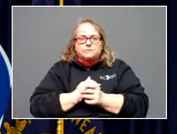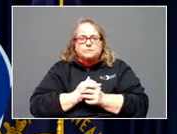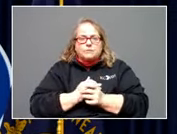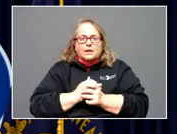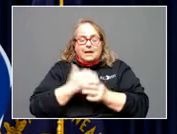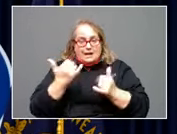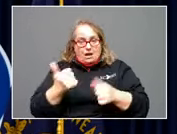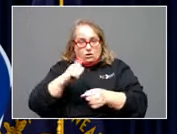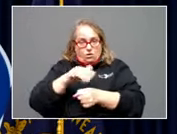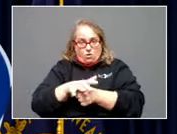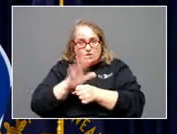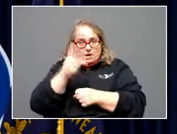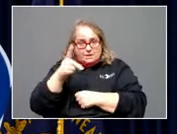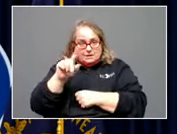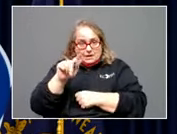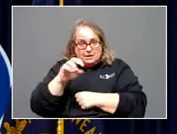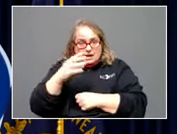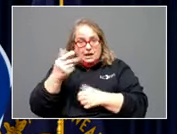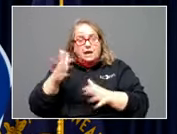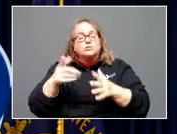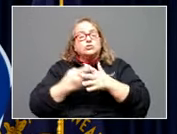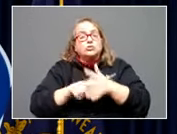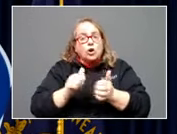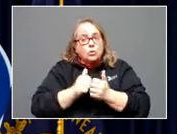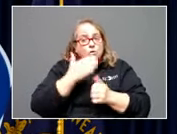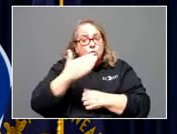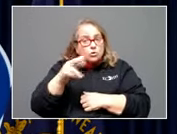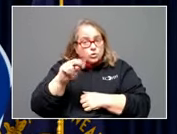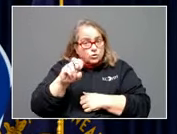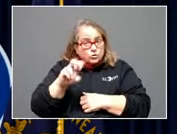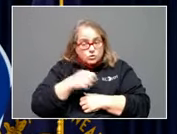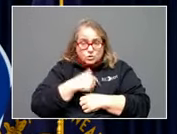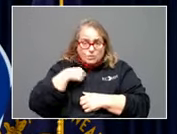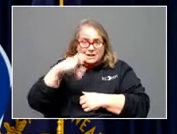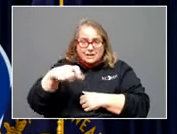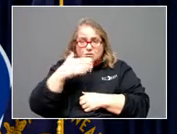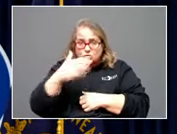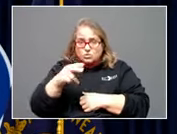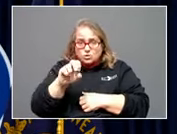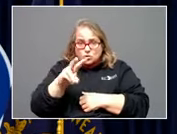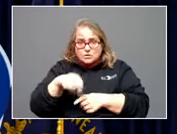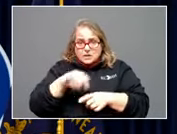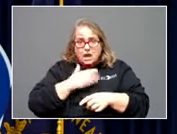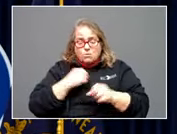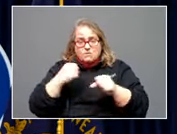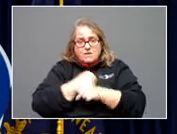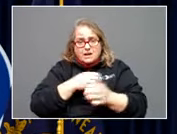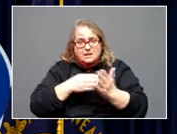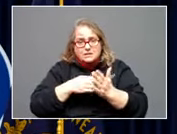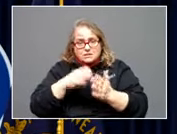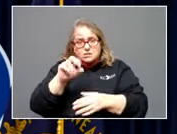update. And let's start with good news, because we need good news in our fight against COVID. Today,